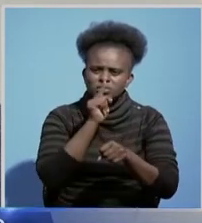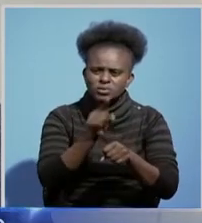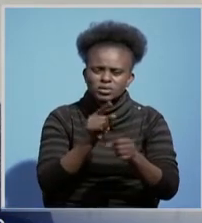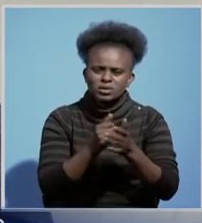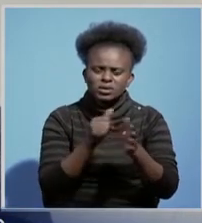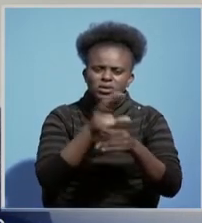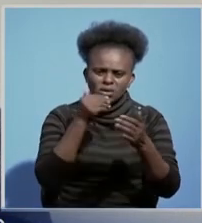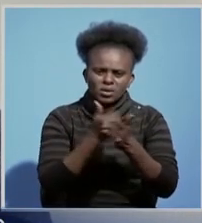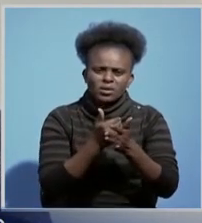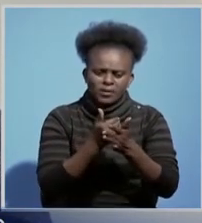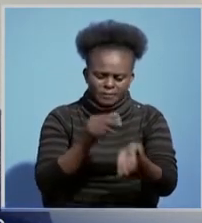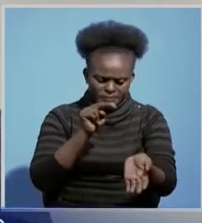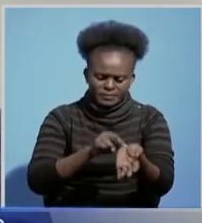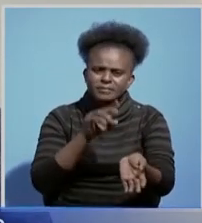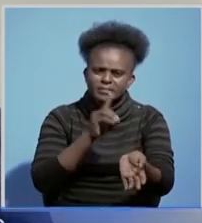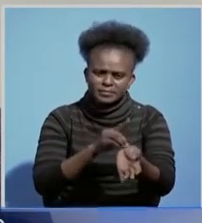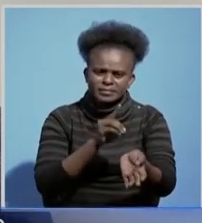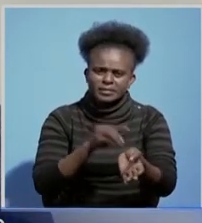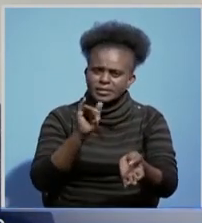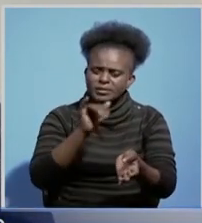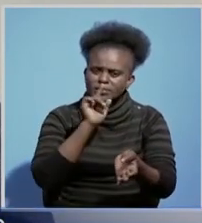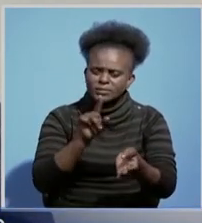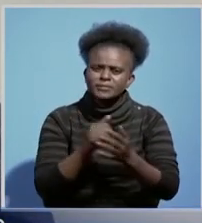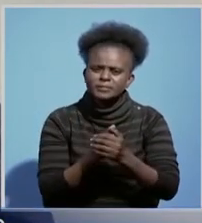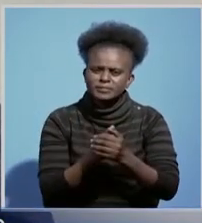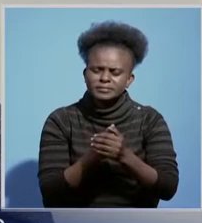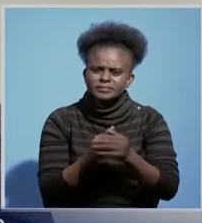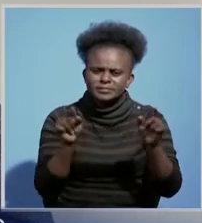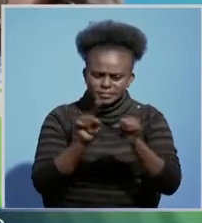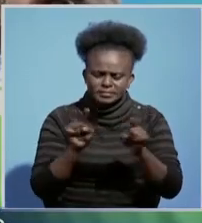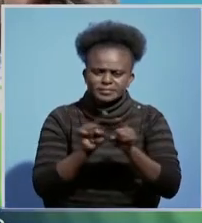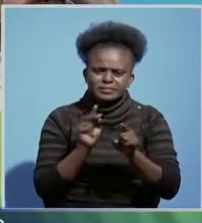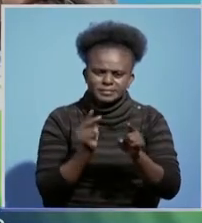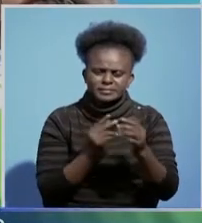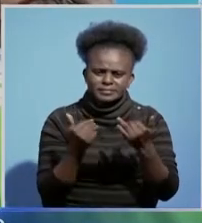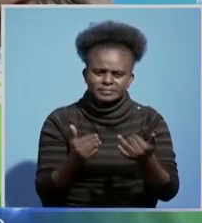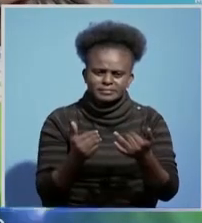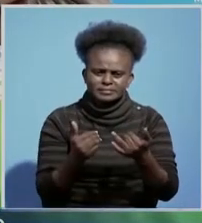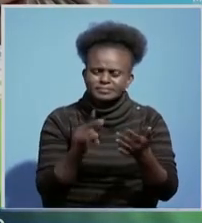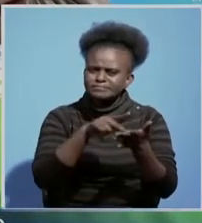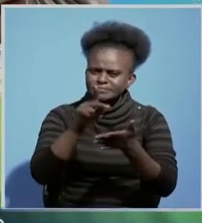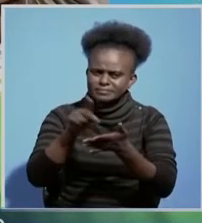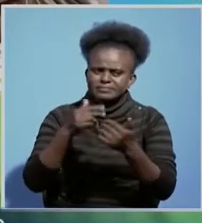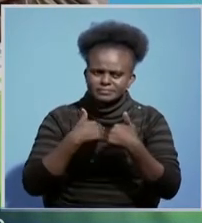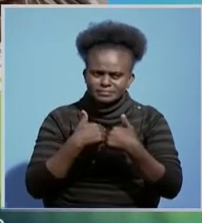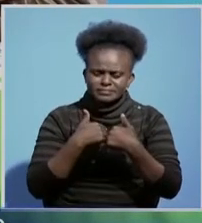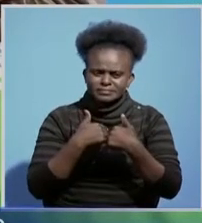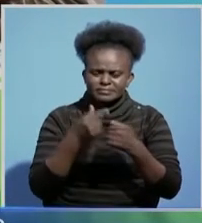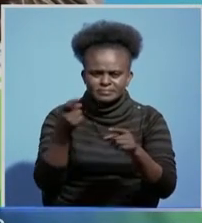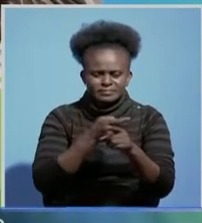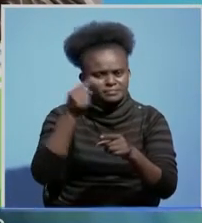all the nurses and doctors whom we recruited are now on payroll without let